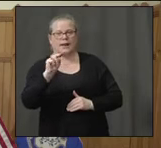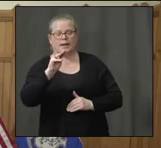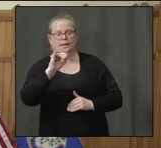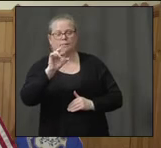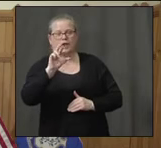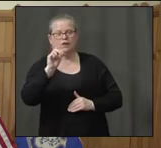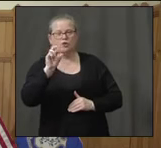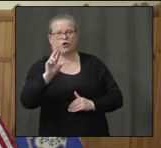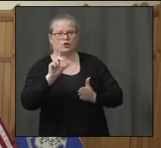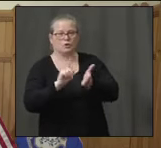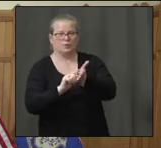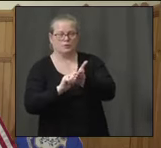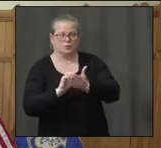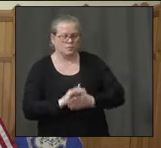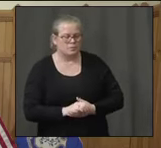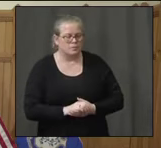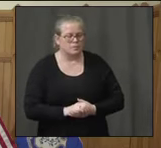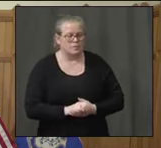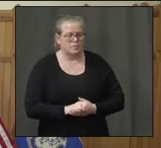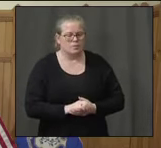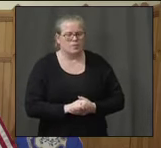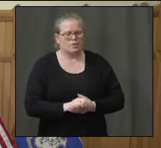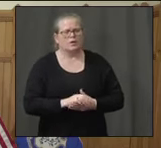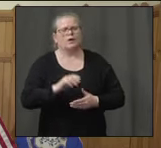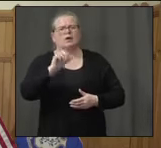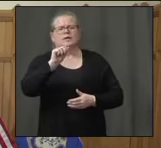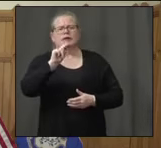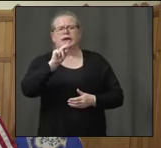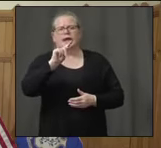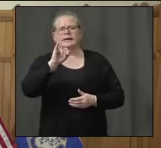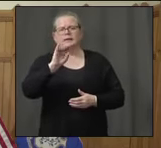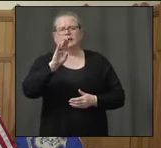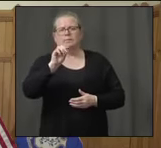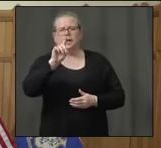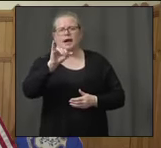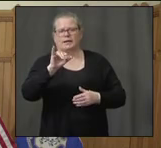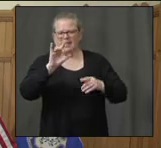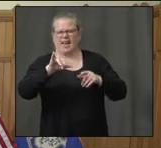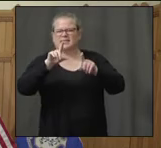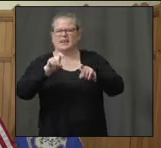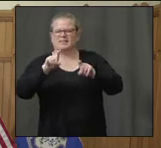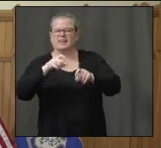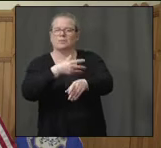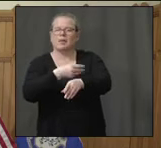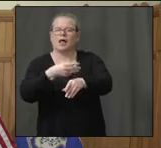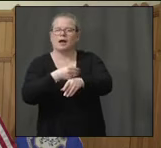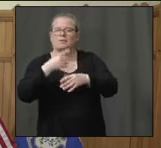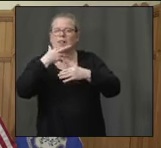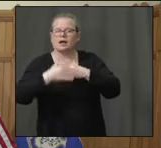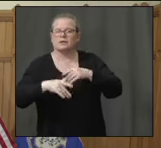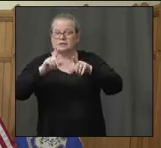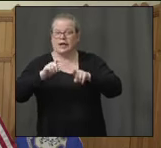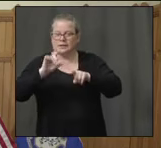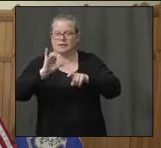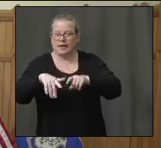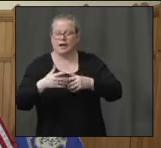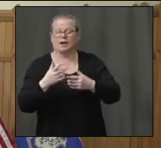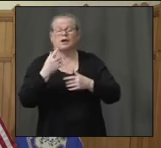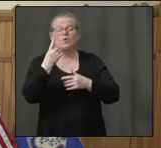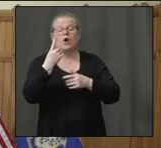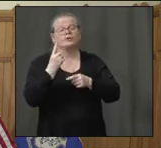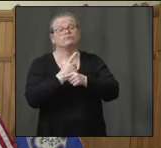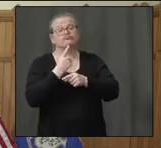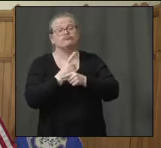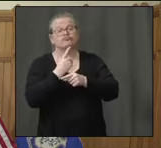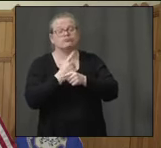A couple of questions on the antibody testing. One is sort of a routine one, which is, we've seen how